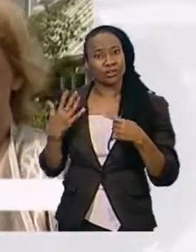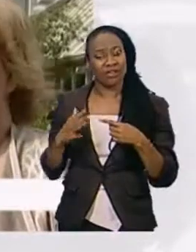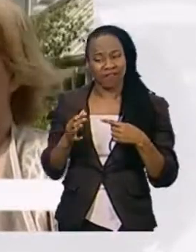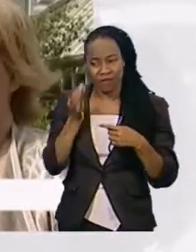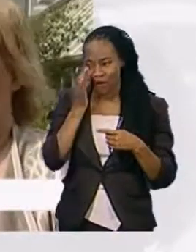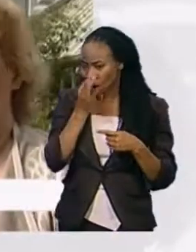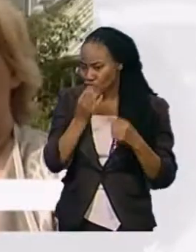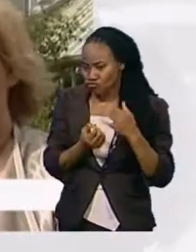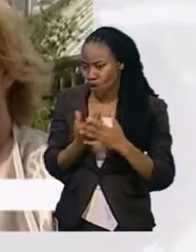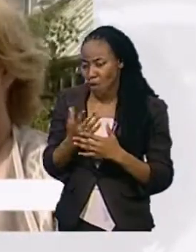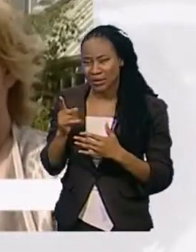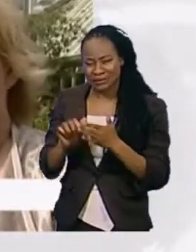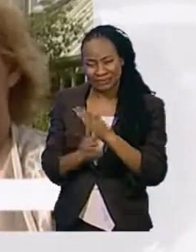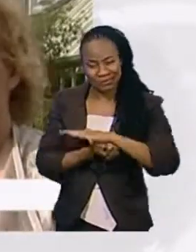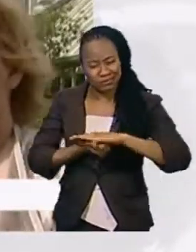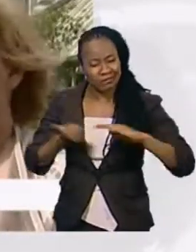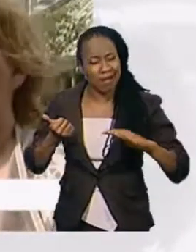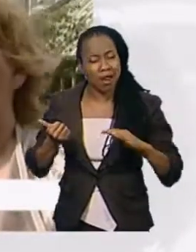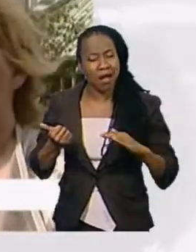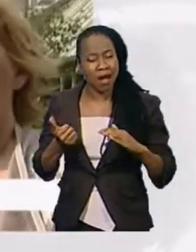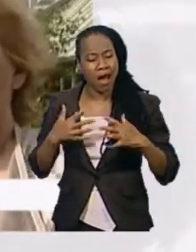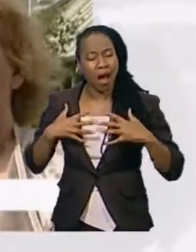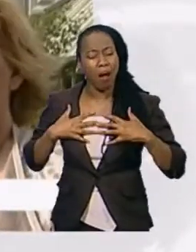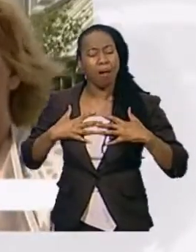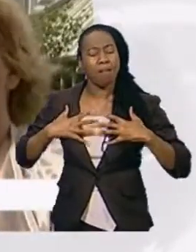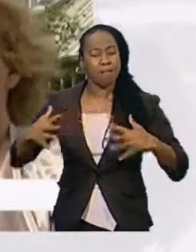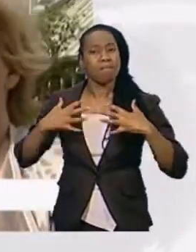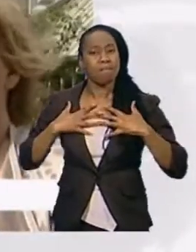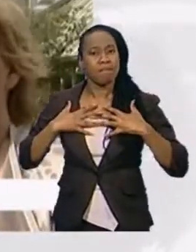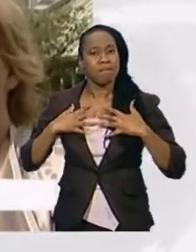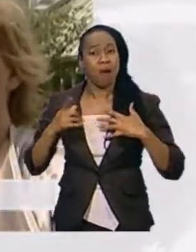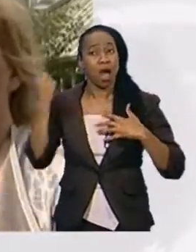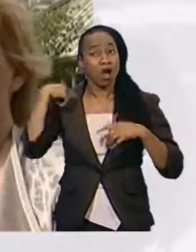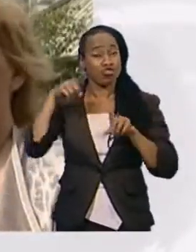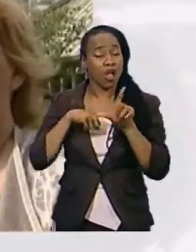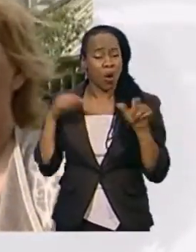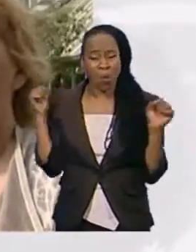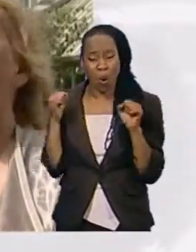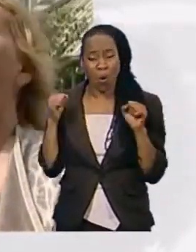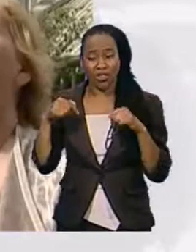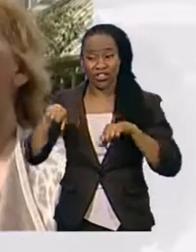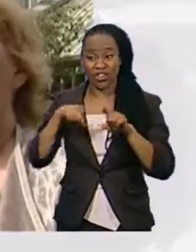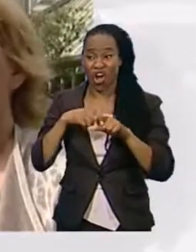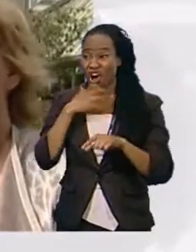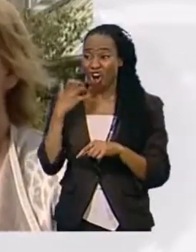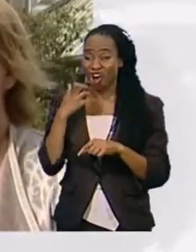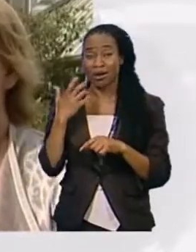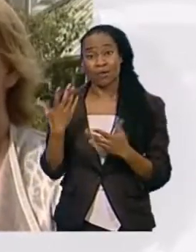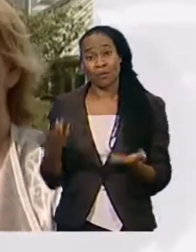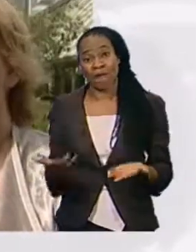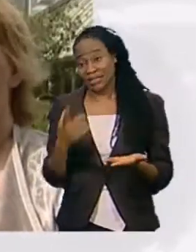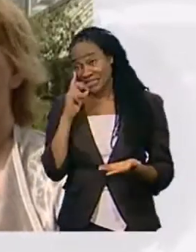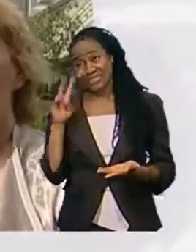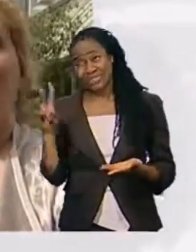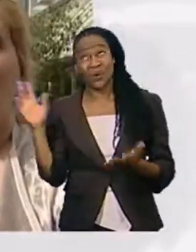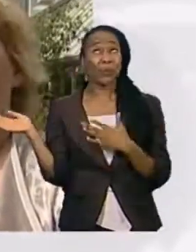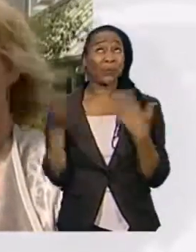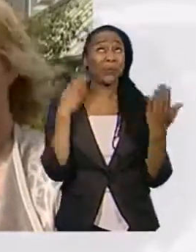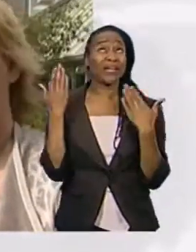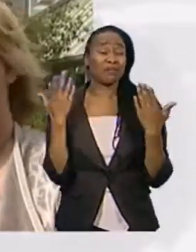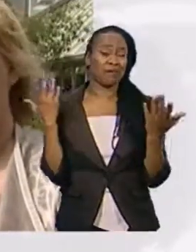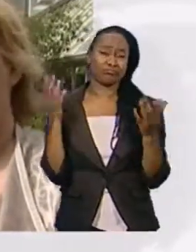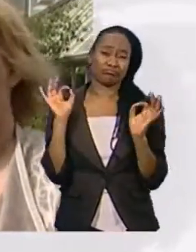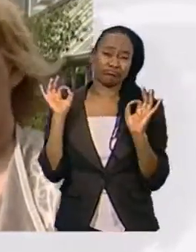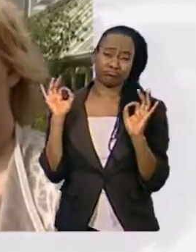it's real, their skill is just amazing. That last year we had cold weather, this year we've had hot weather. Now, as you can see, we've got wind, but they're so